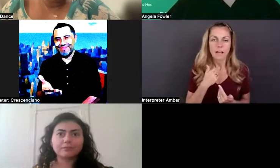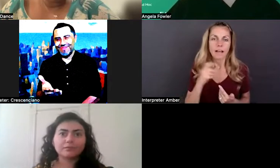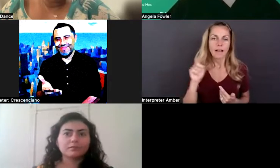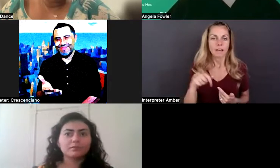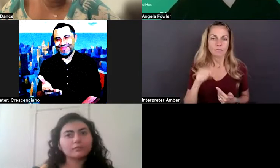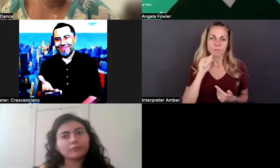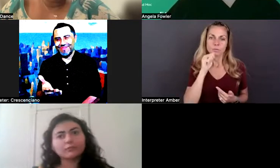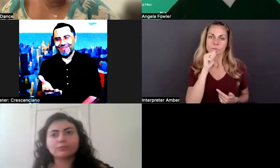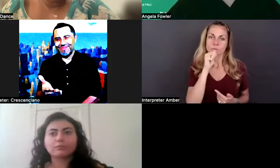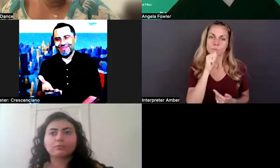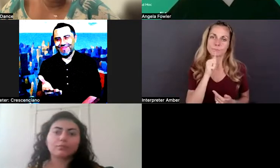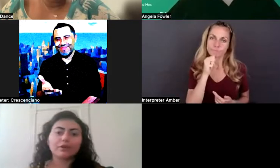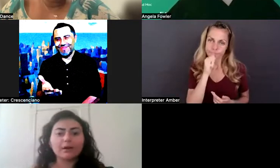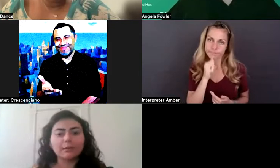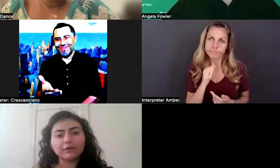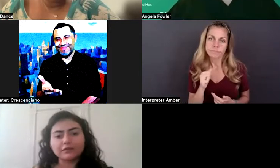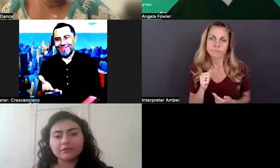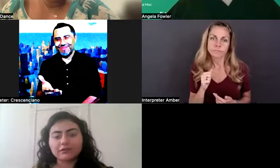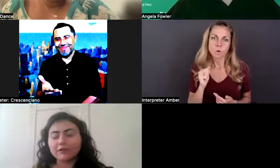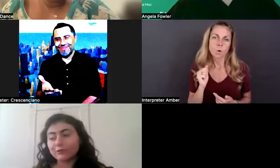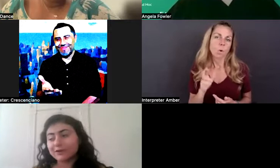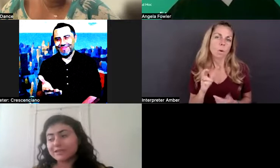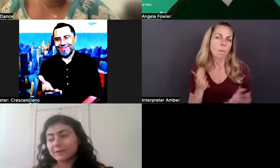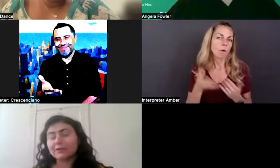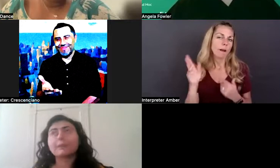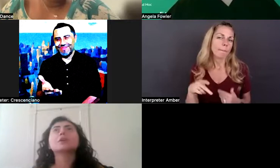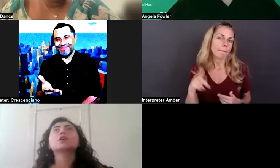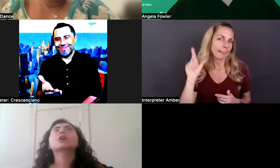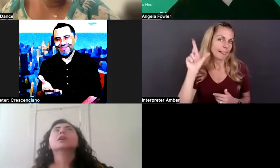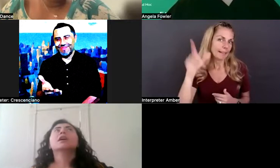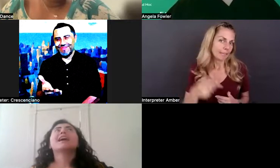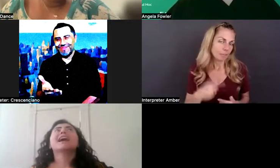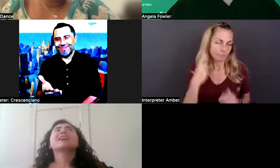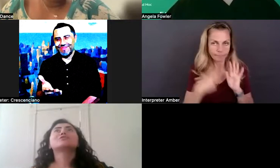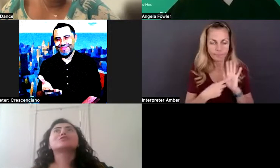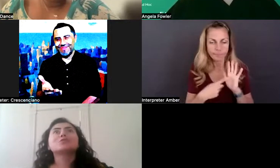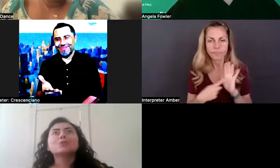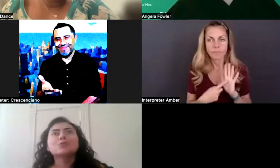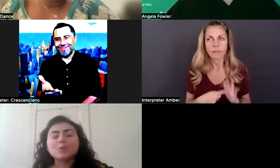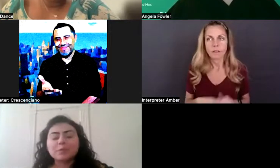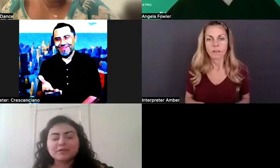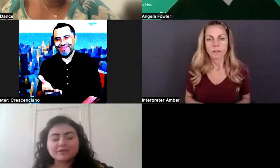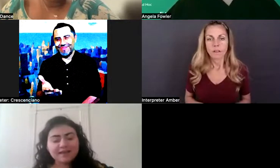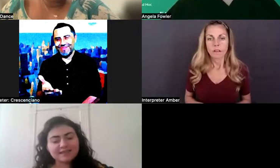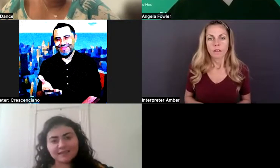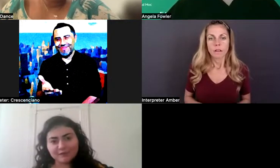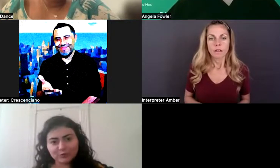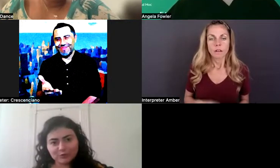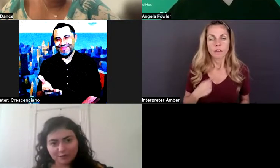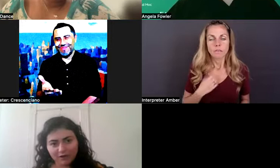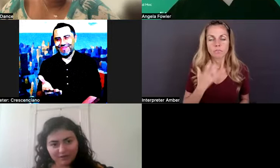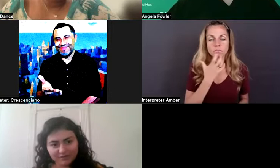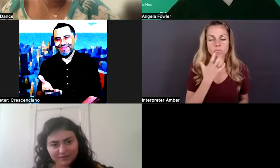bring up later. Like for example, I'm super sensitive